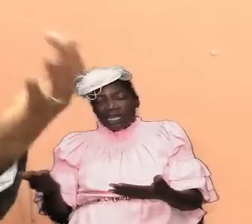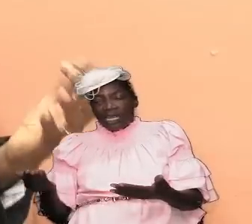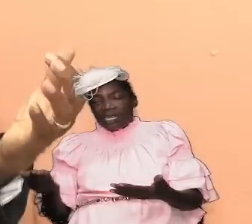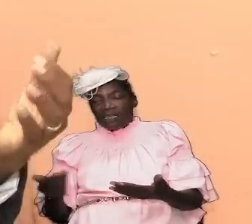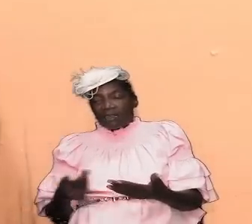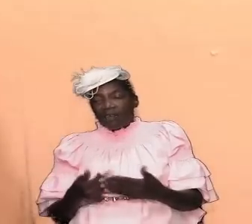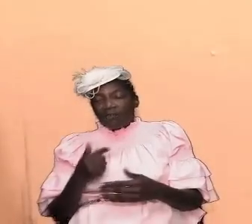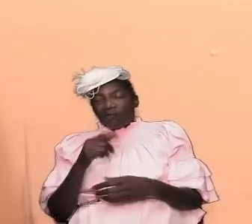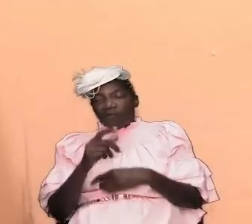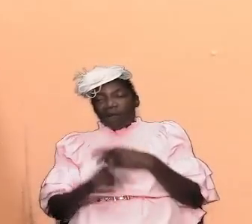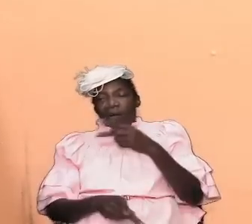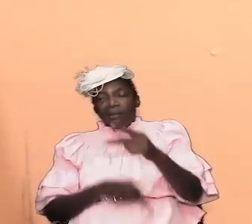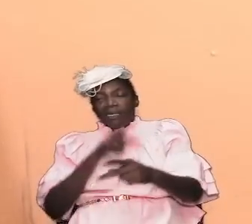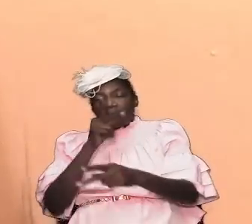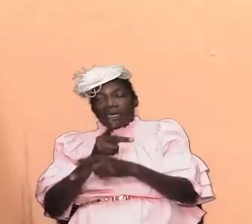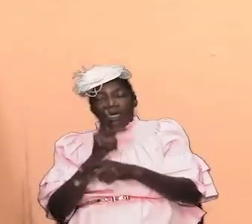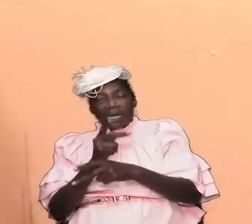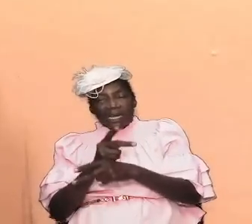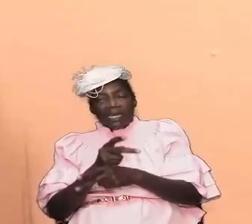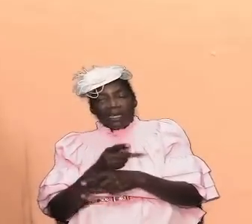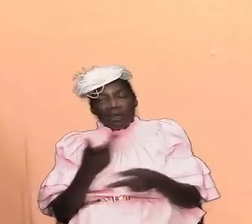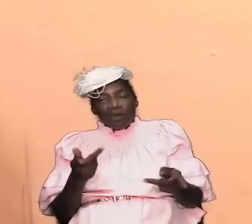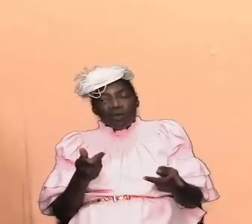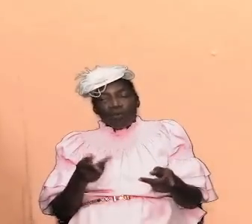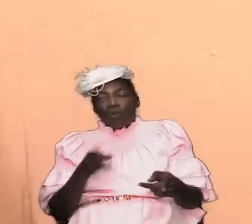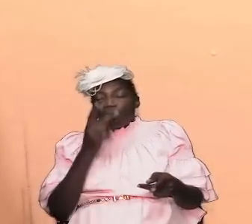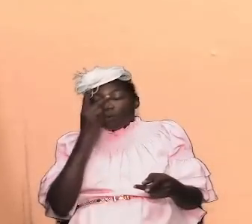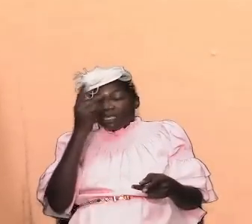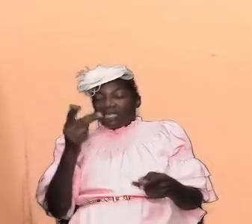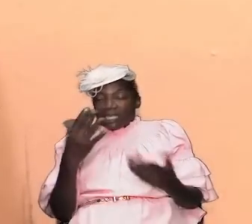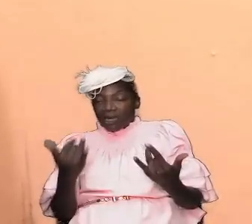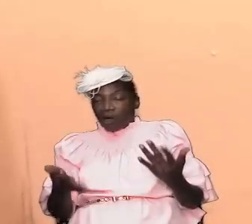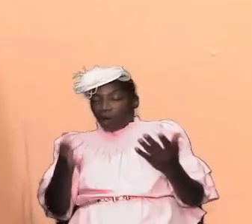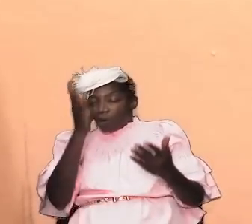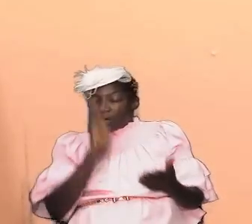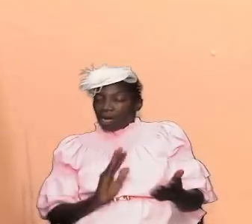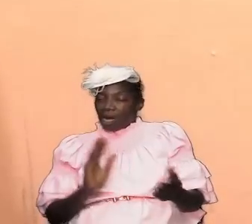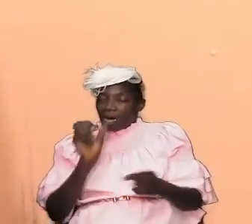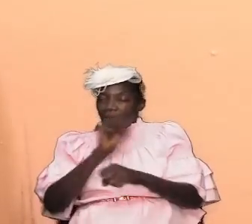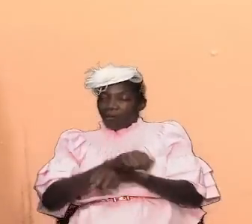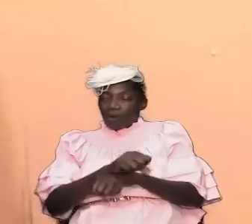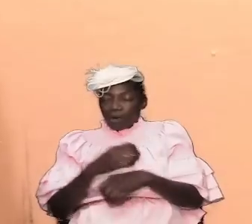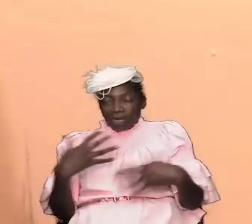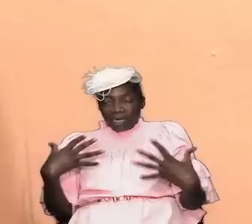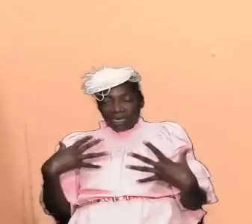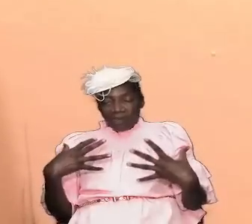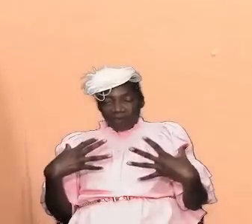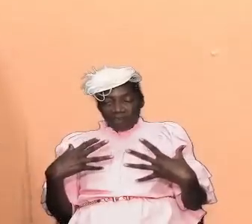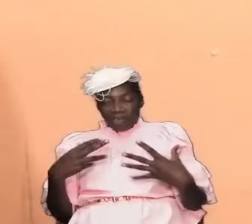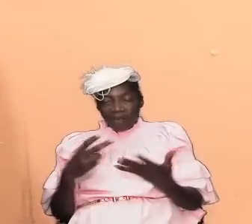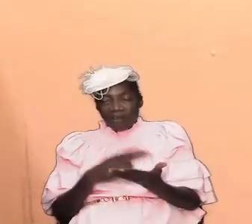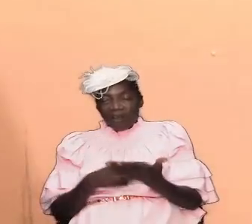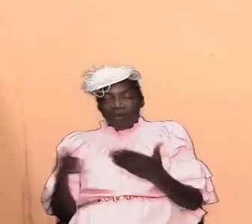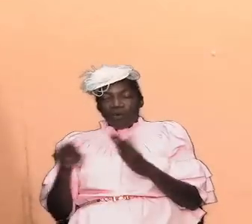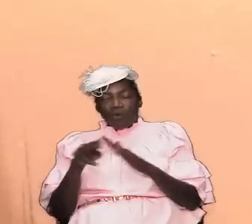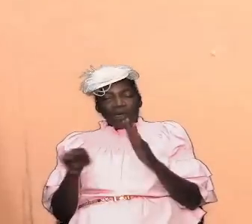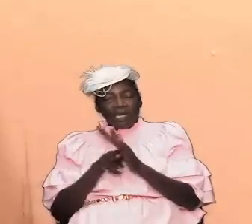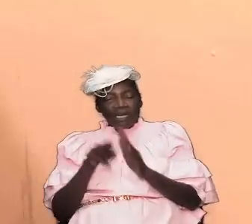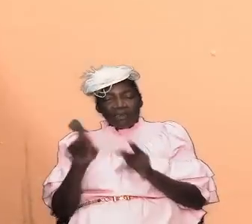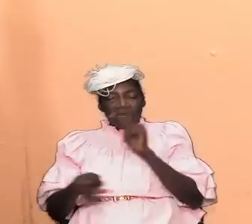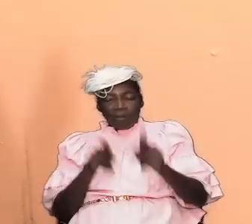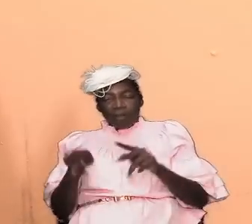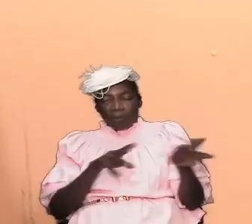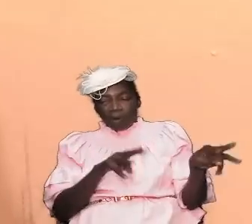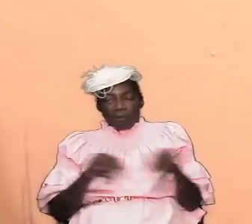prefigured we are going to see how god operated we are going to see the fear and the degree of wholeness that the people moved about